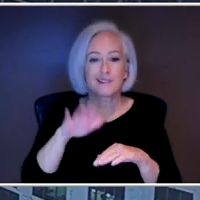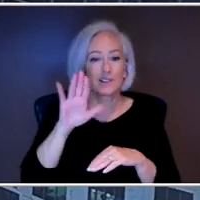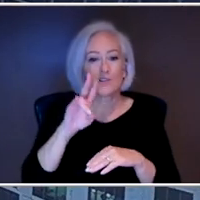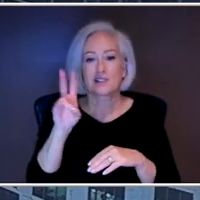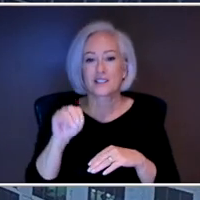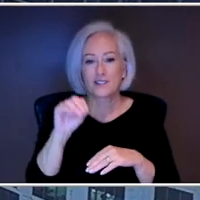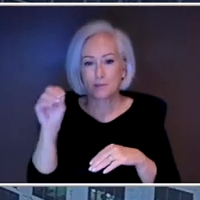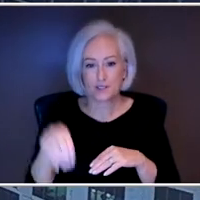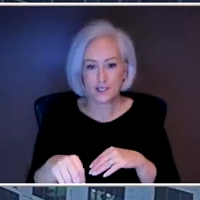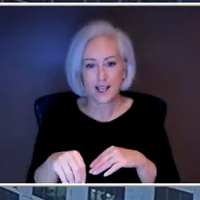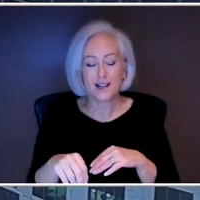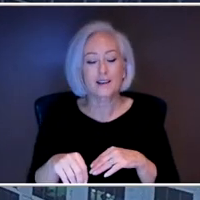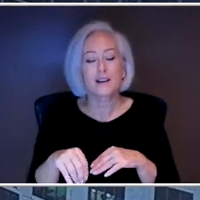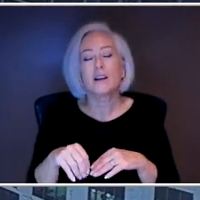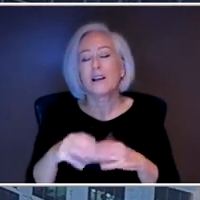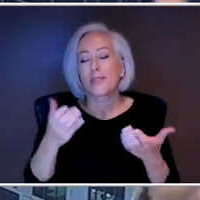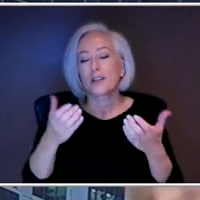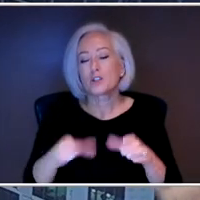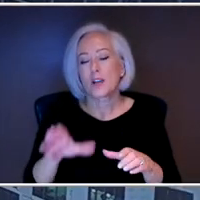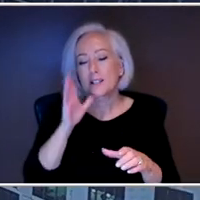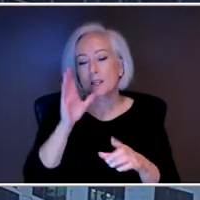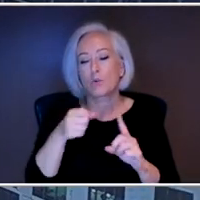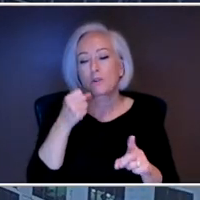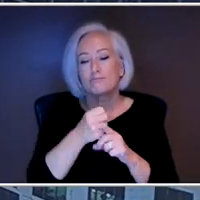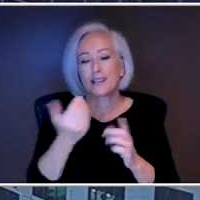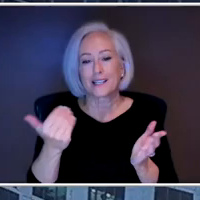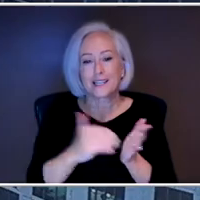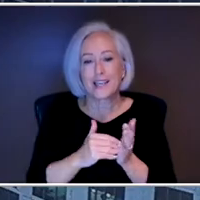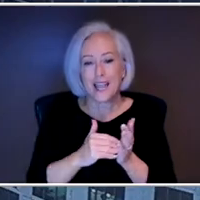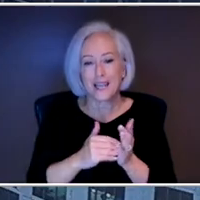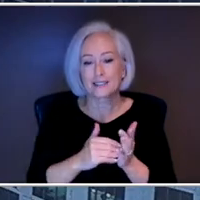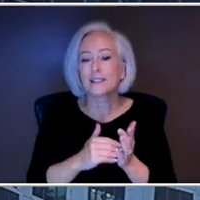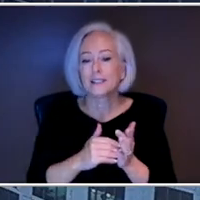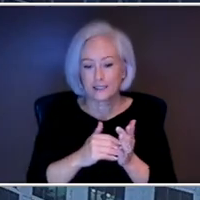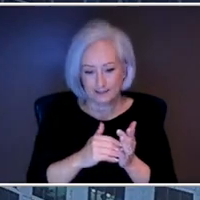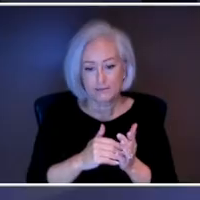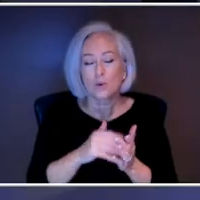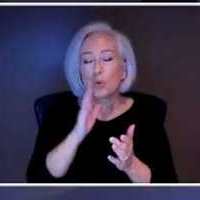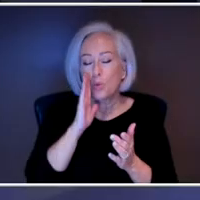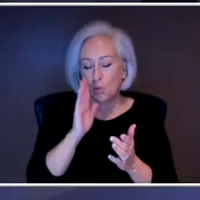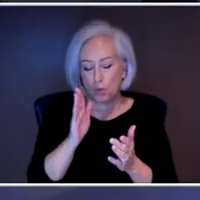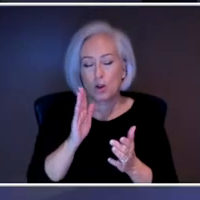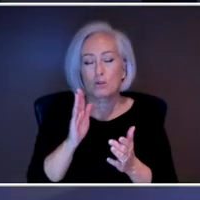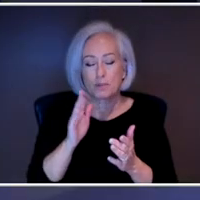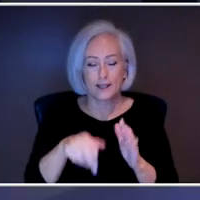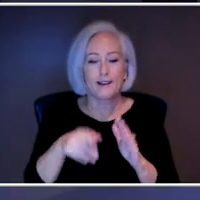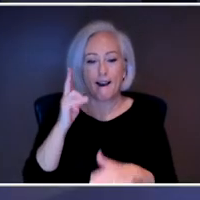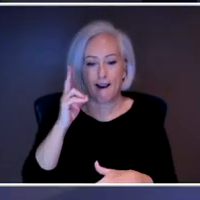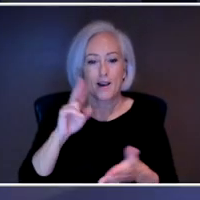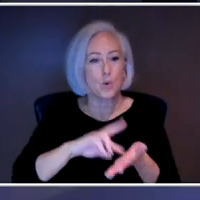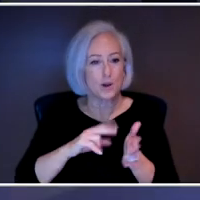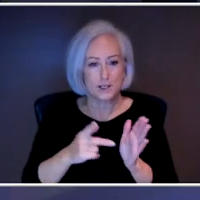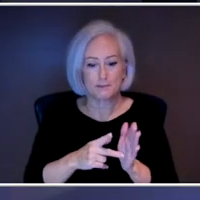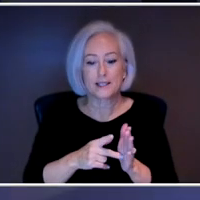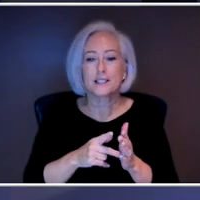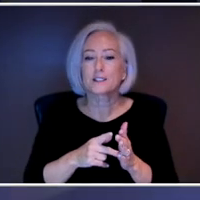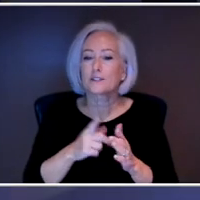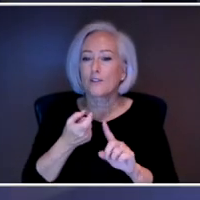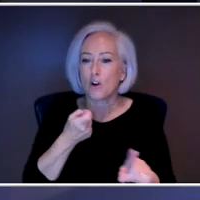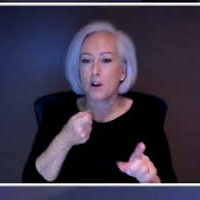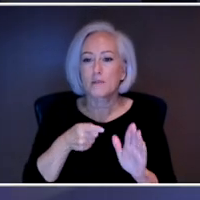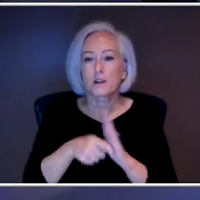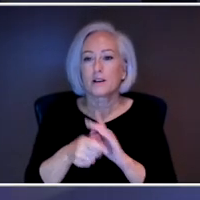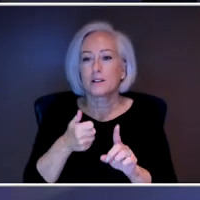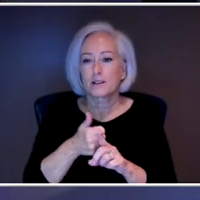flare ups again is quite high. And so it's unsafe from a suicide standpoint to recommend stopping at that point. Well, we do have to wrap up today, but I will say this is the one topic of